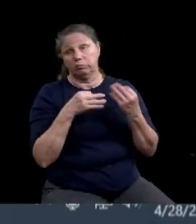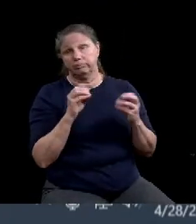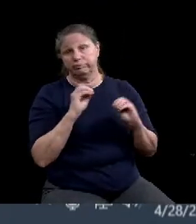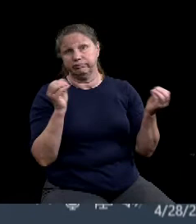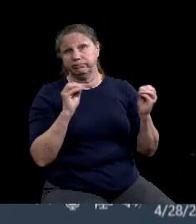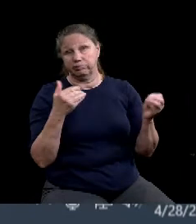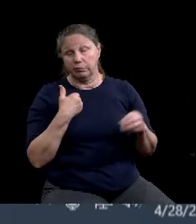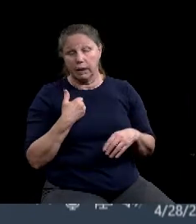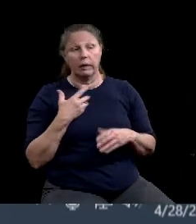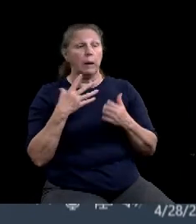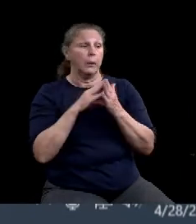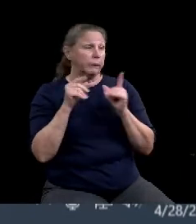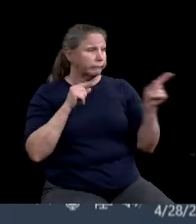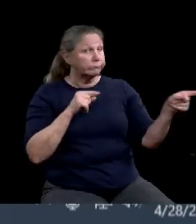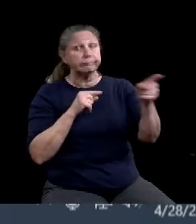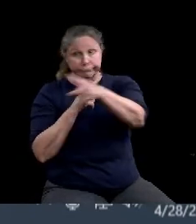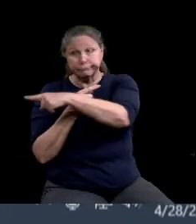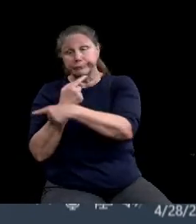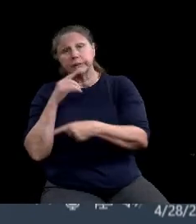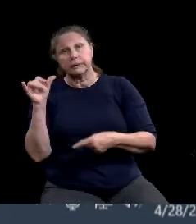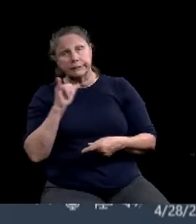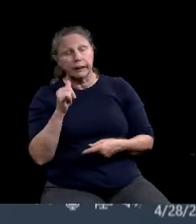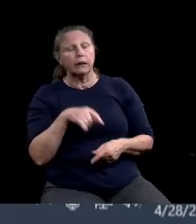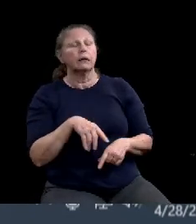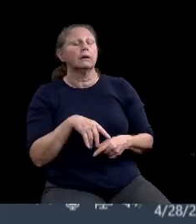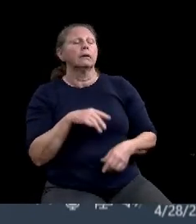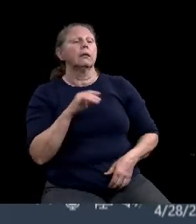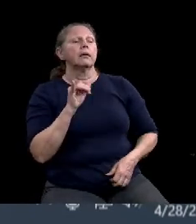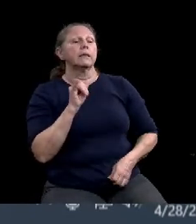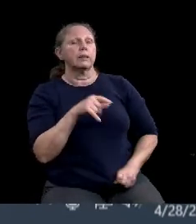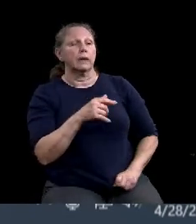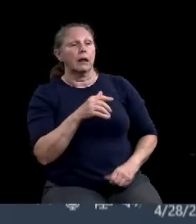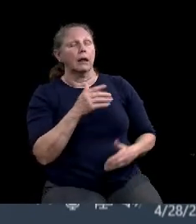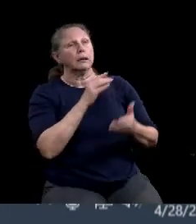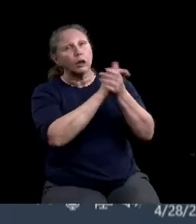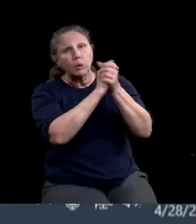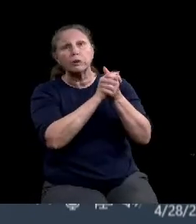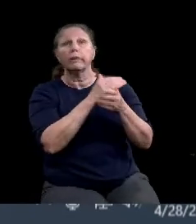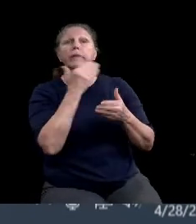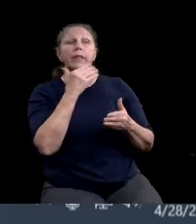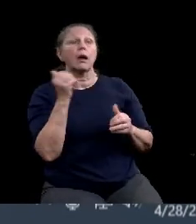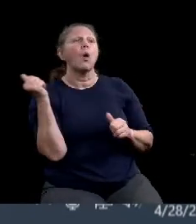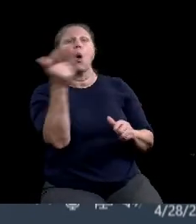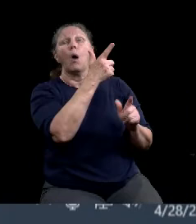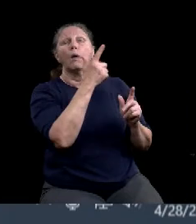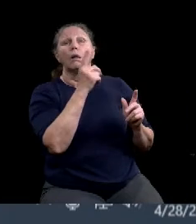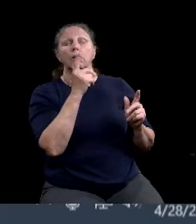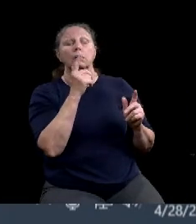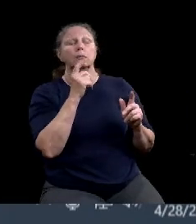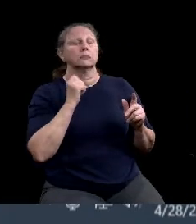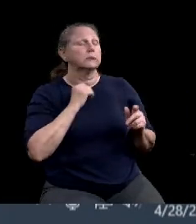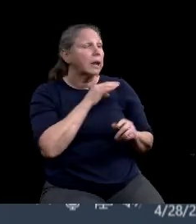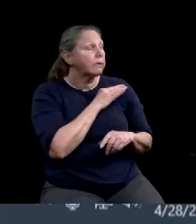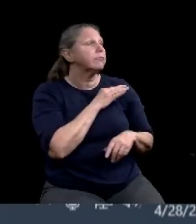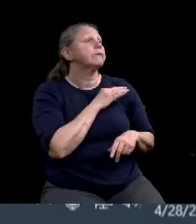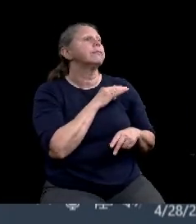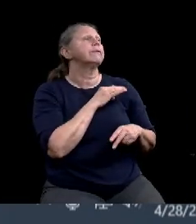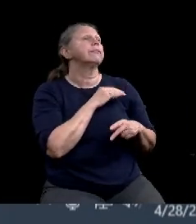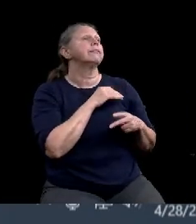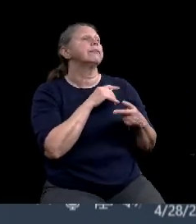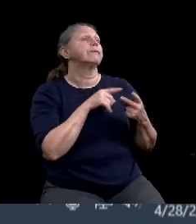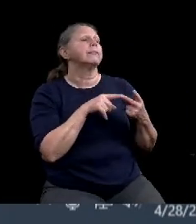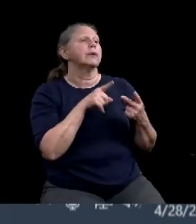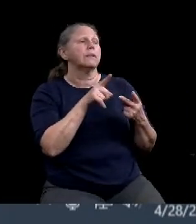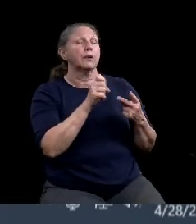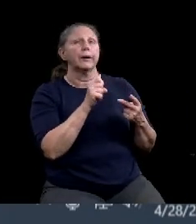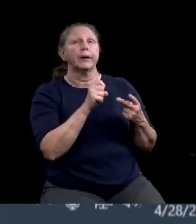um, and thanking our staff for, um, their non-traditional thinking and working to find